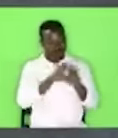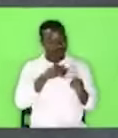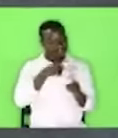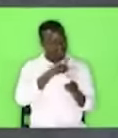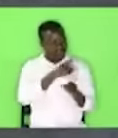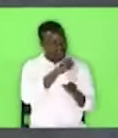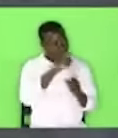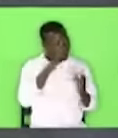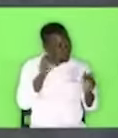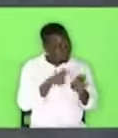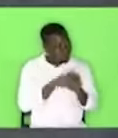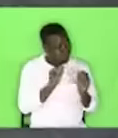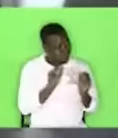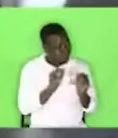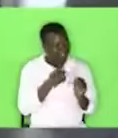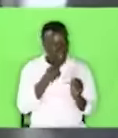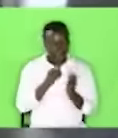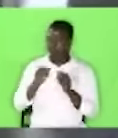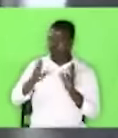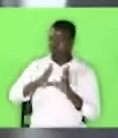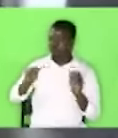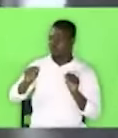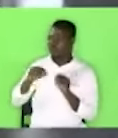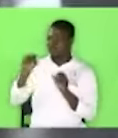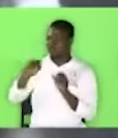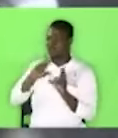Then, the manager will say, oh, yes, I know, sir.